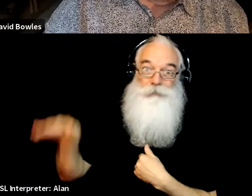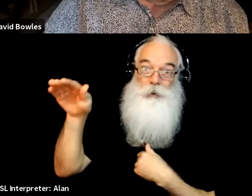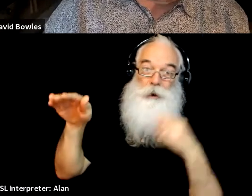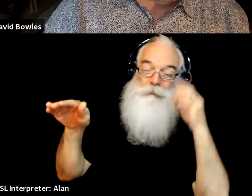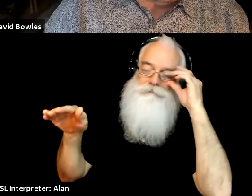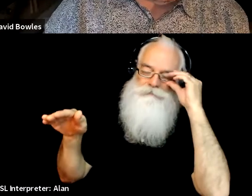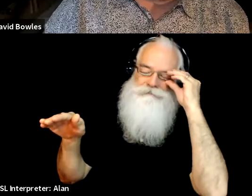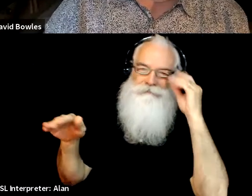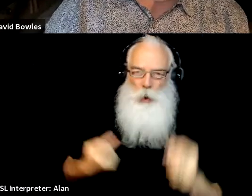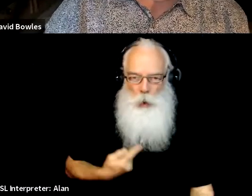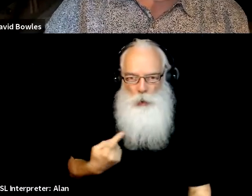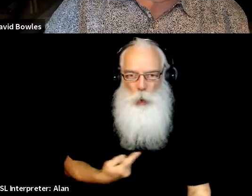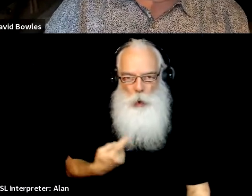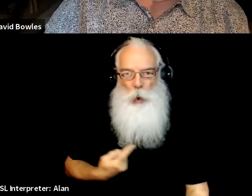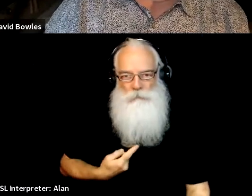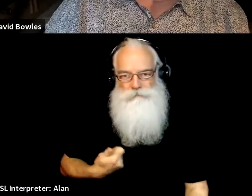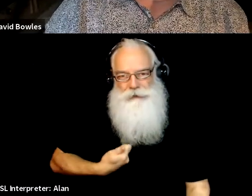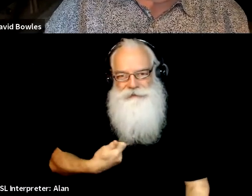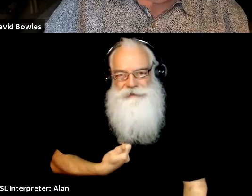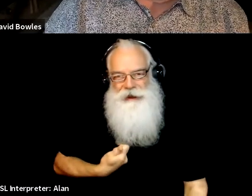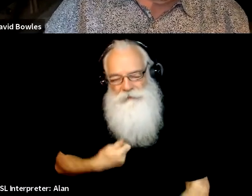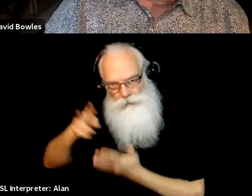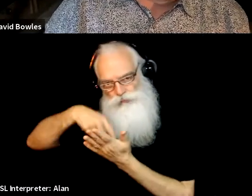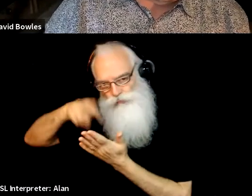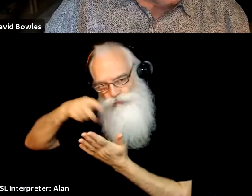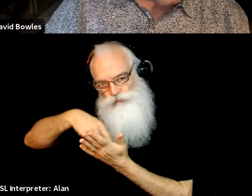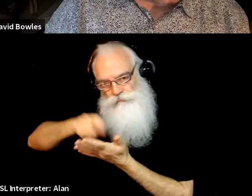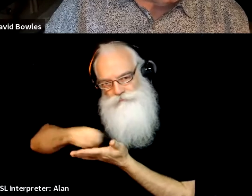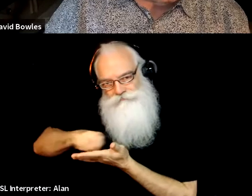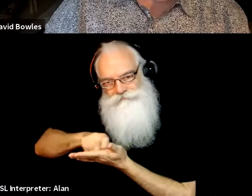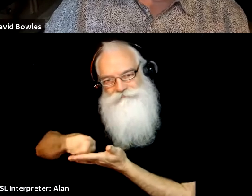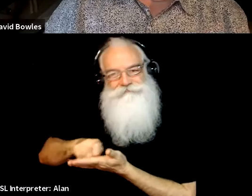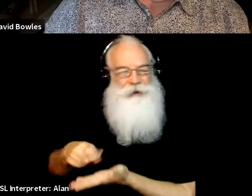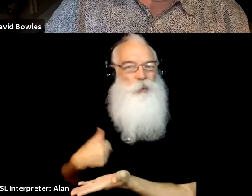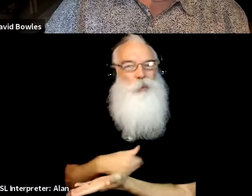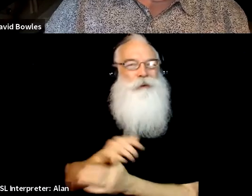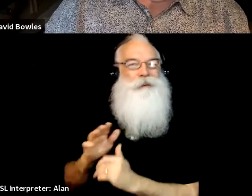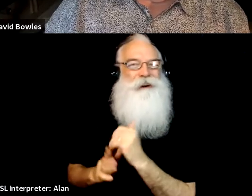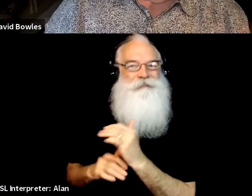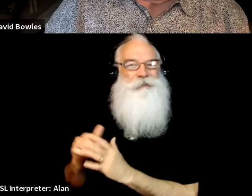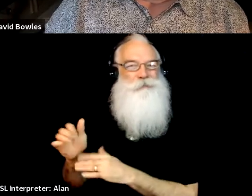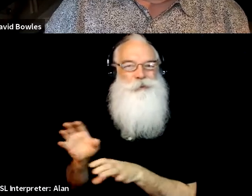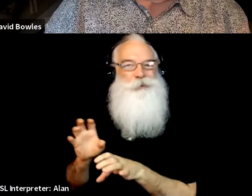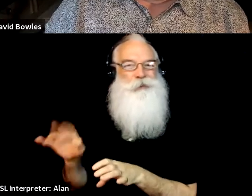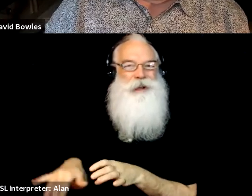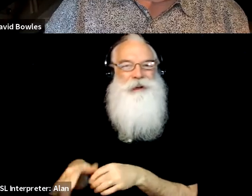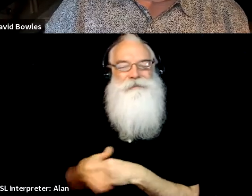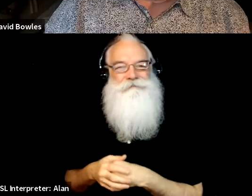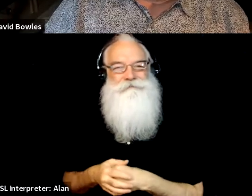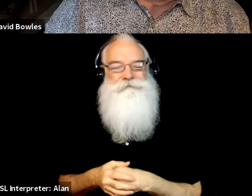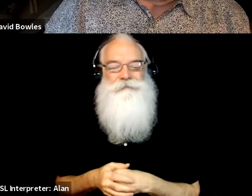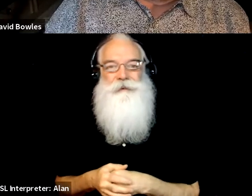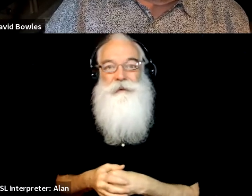in the room with just myself. And I think that's true a lot of authors. And I think that most of us are comfortable with that. Um, but, you know, um,